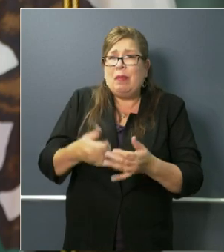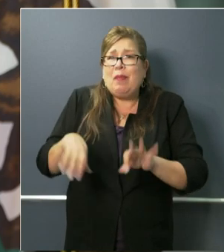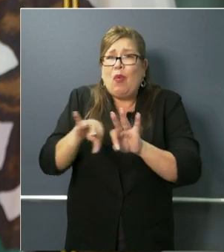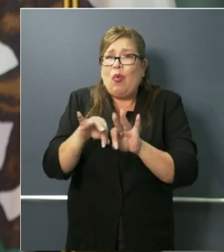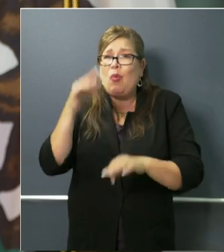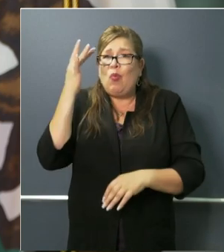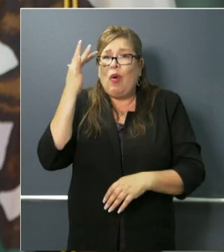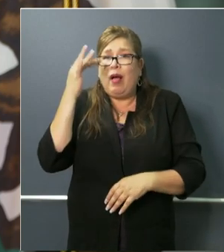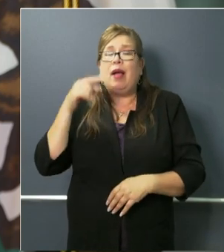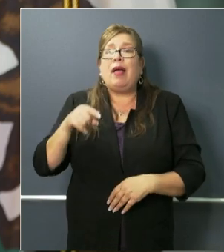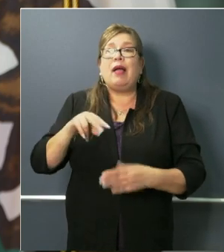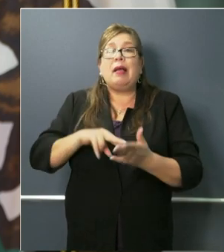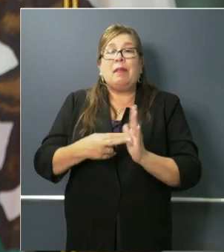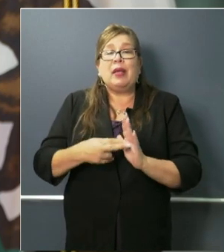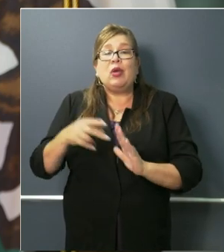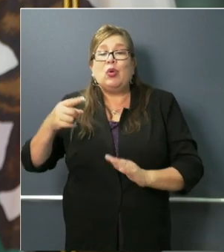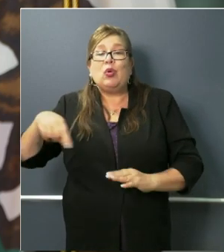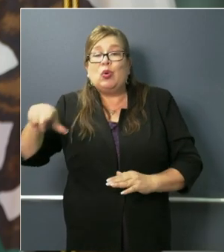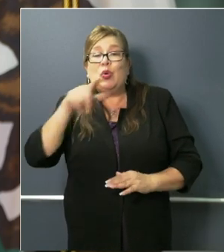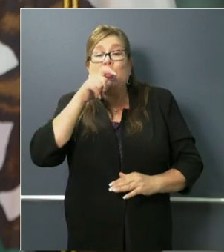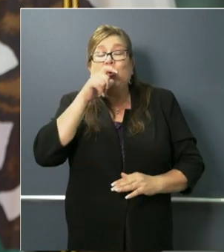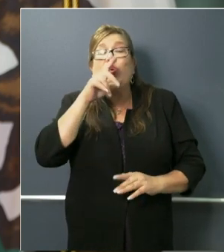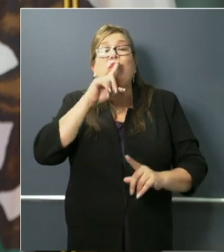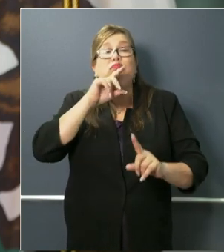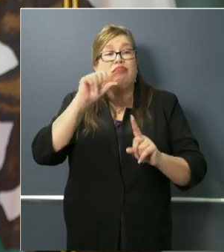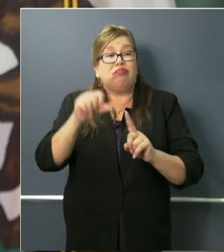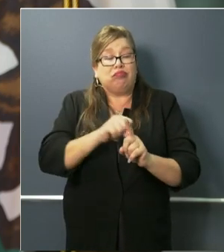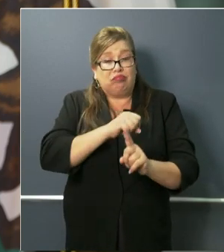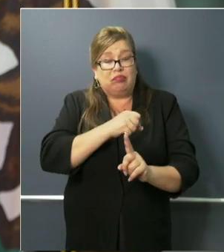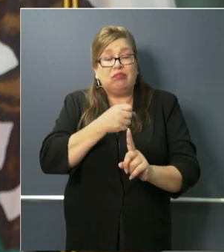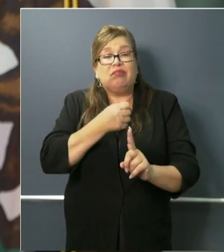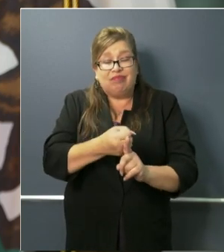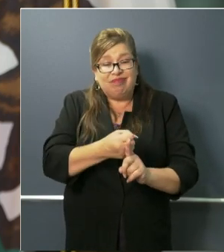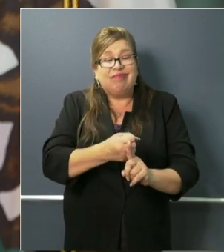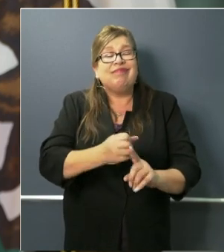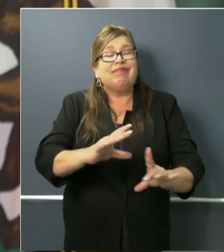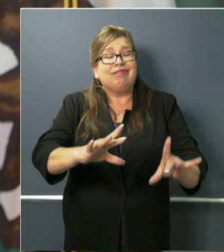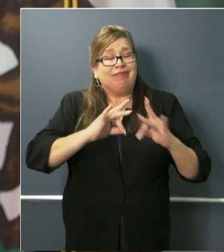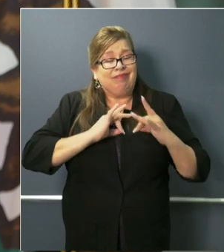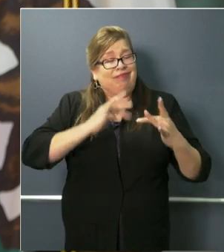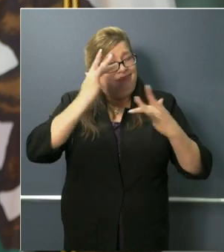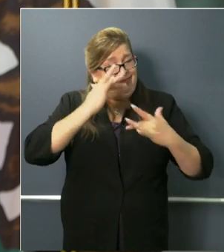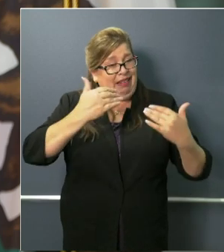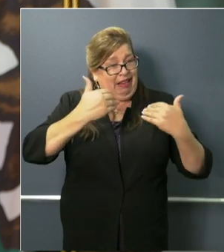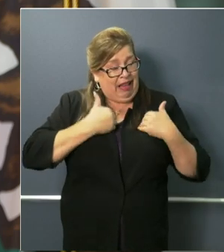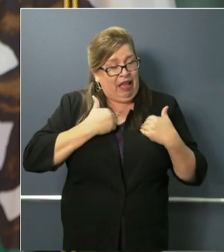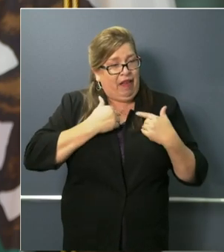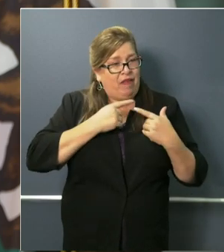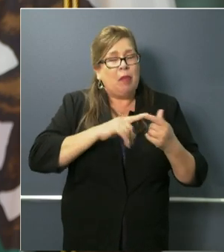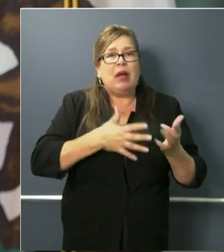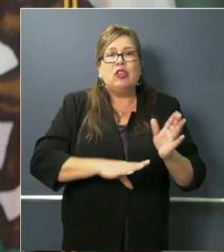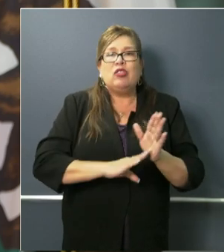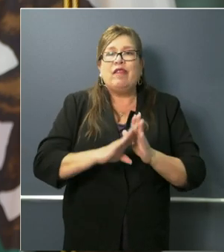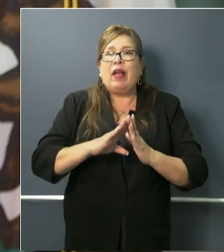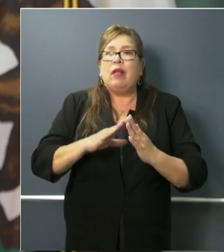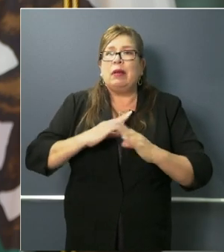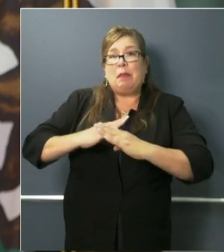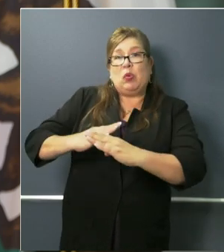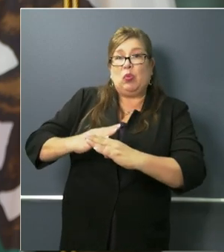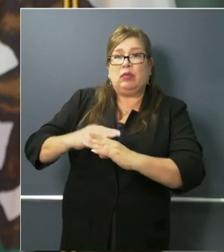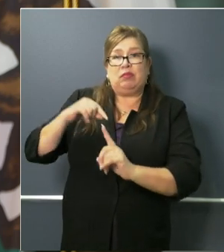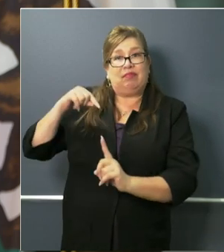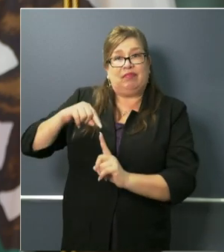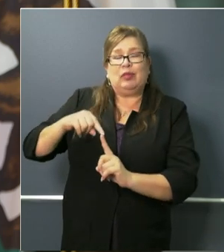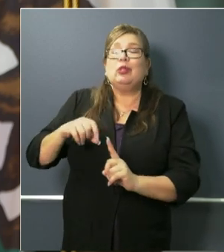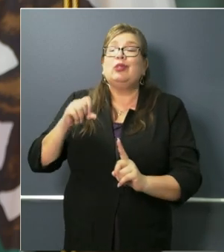helps determine who may be immune who has been affected i'm sorry infected and then developed antibodies stanford medicine